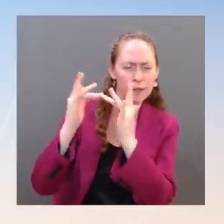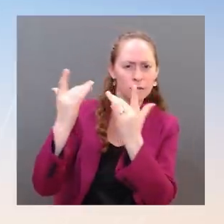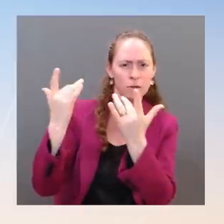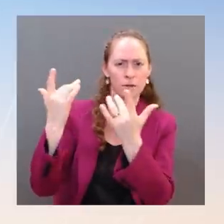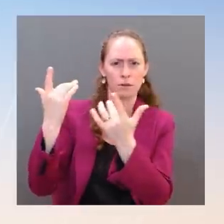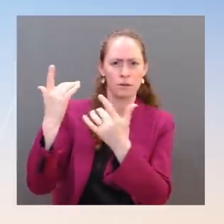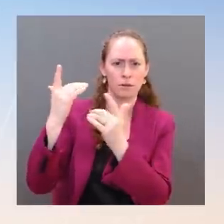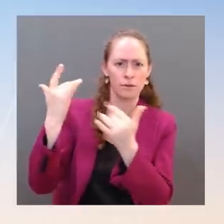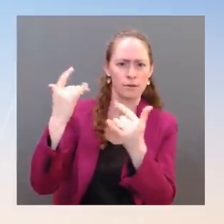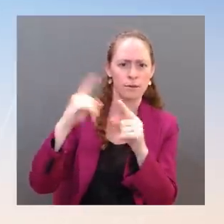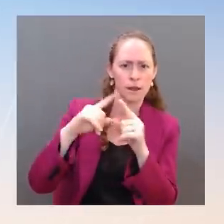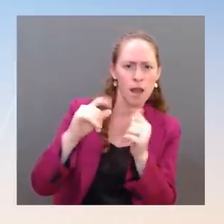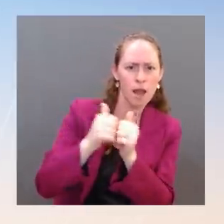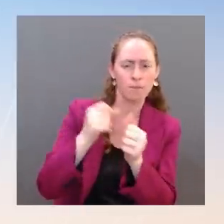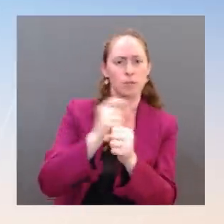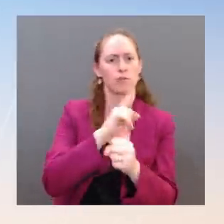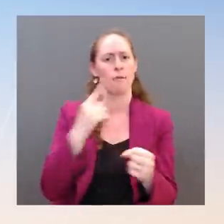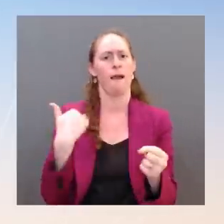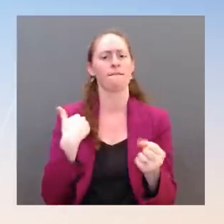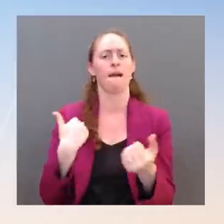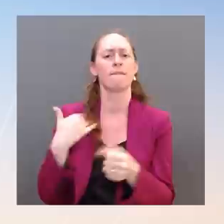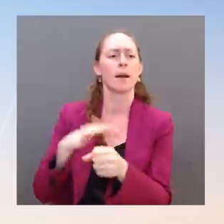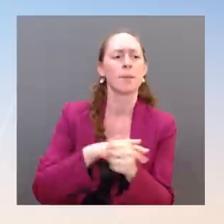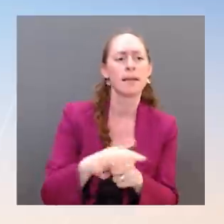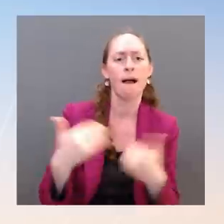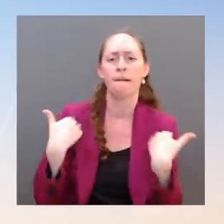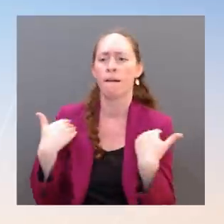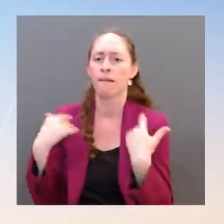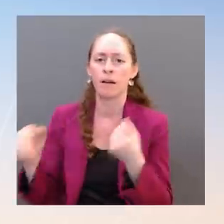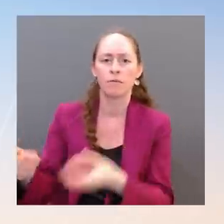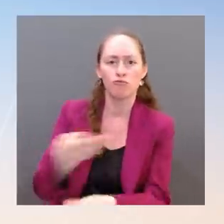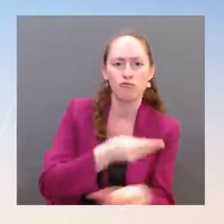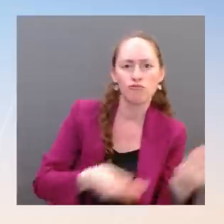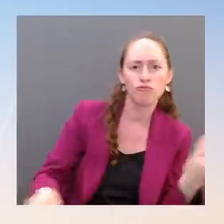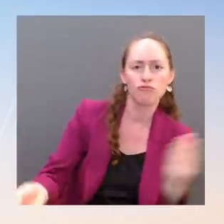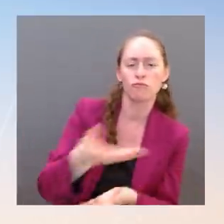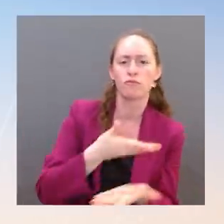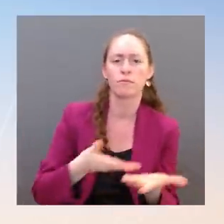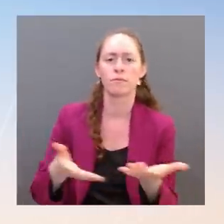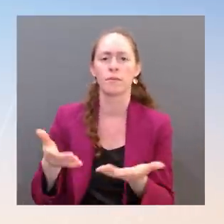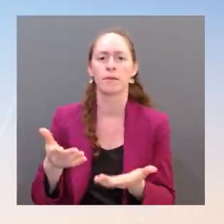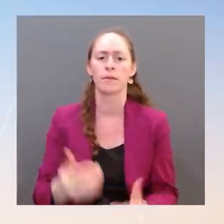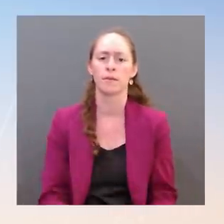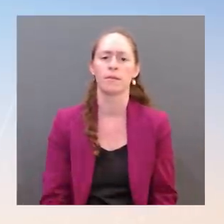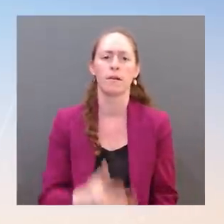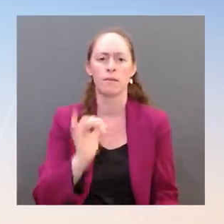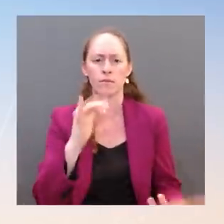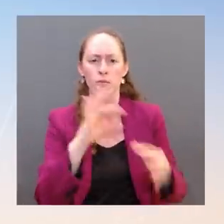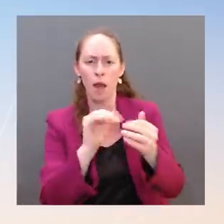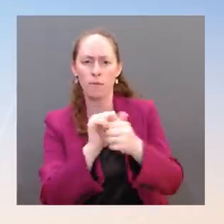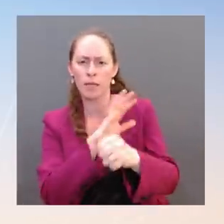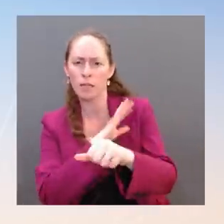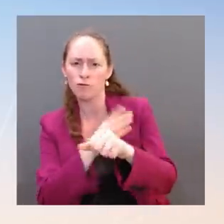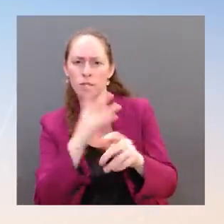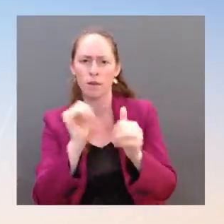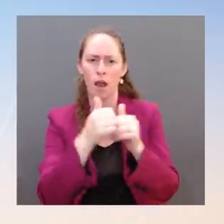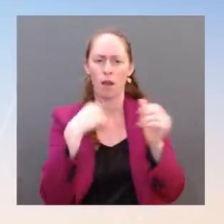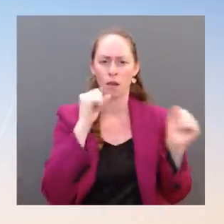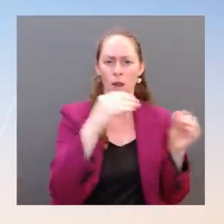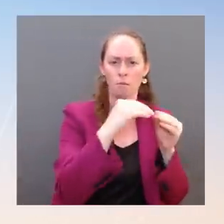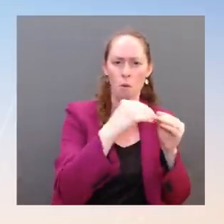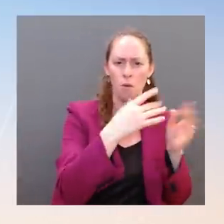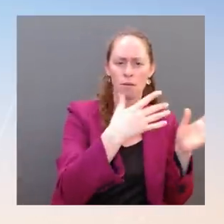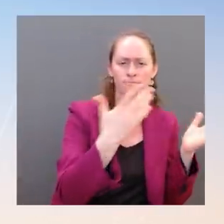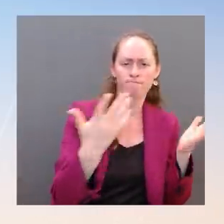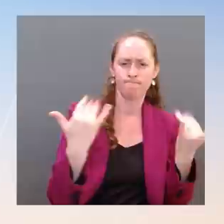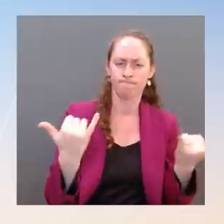the energy transition, to investing in clean, modern, high-standards infrastructure. President Biden will be joined in person by the Prime